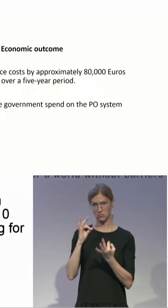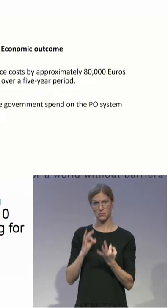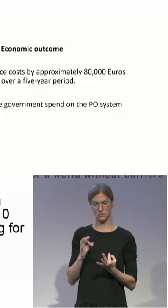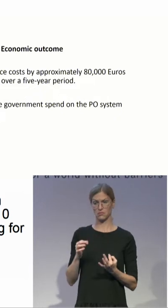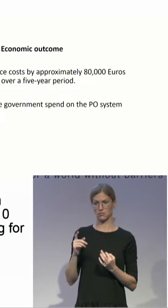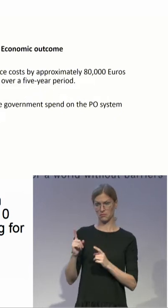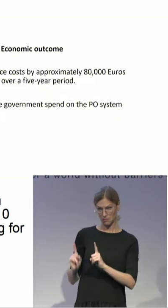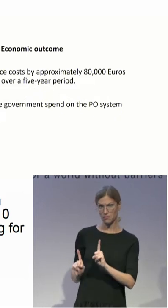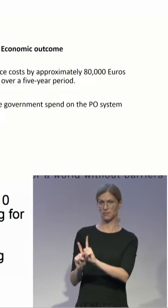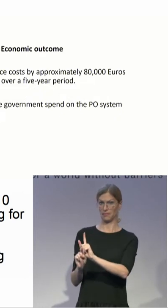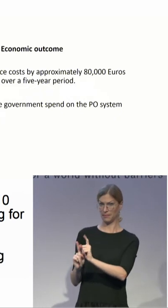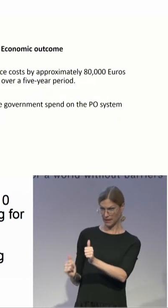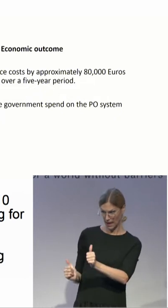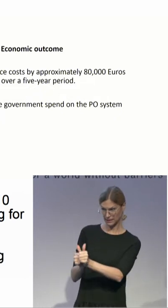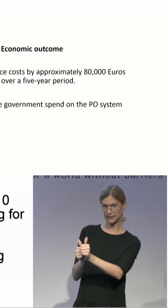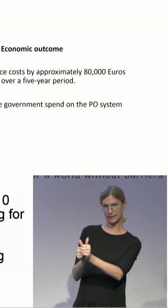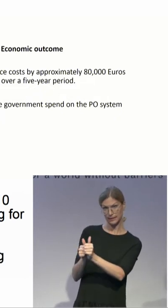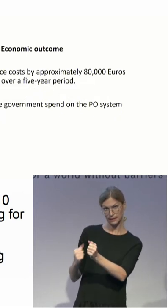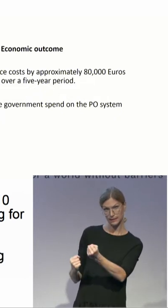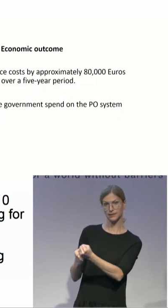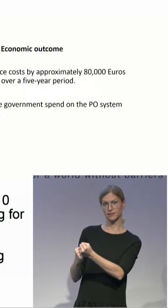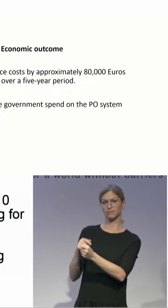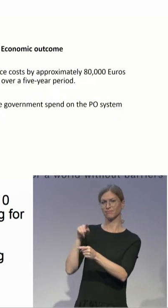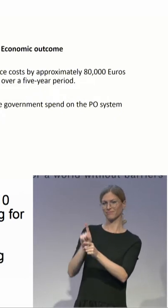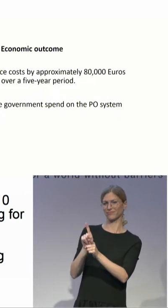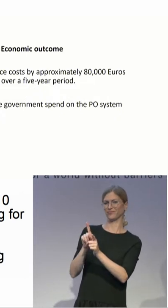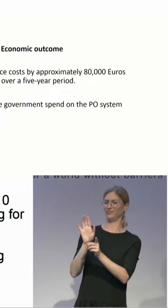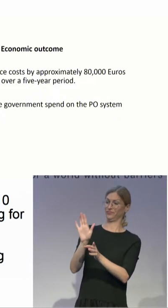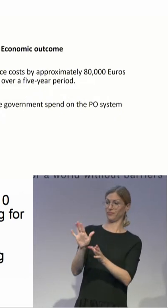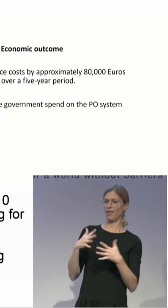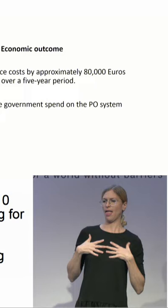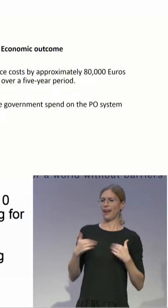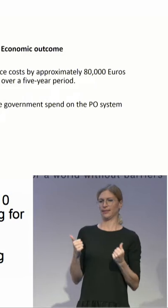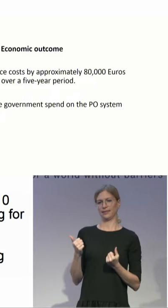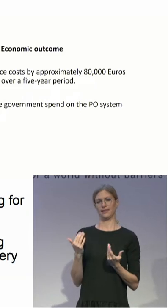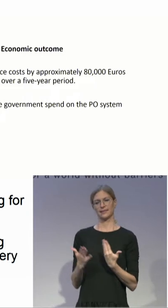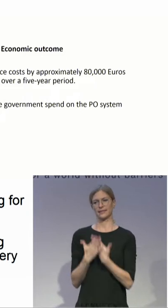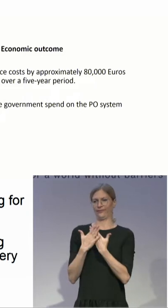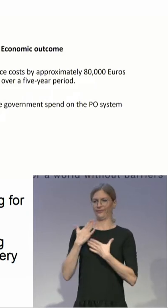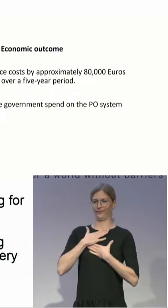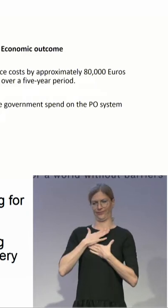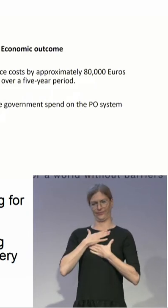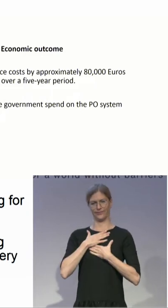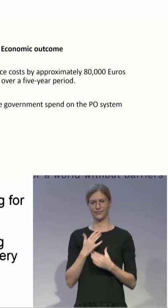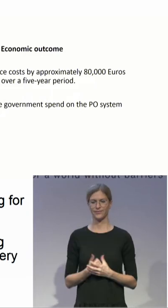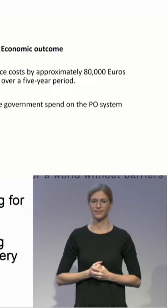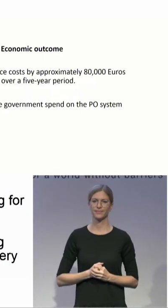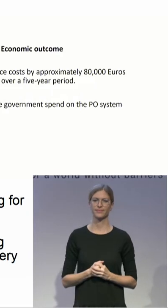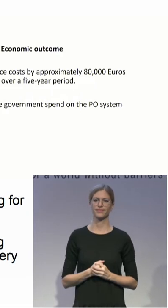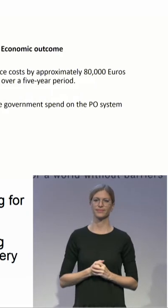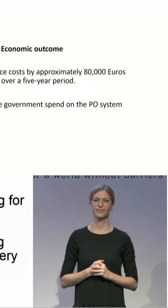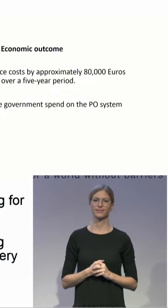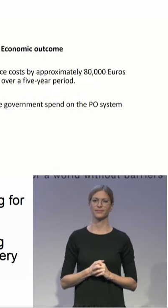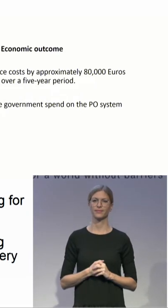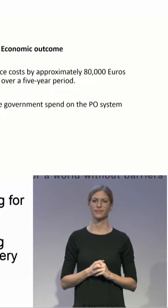For every euro the government spend on the PO system, they gain 17 euros. So, it is also a good business.